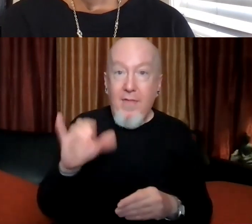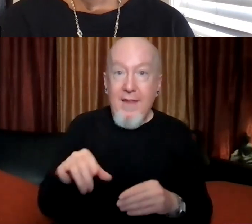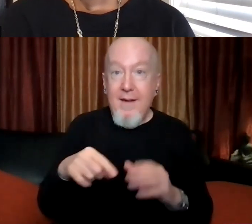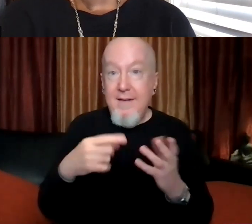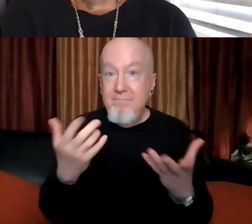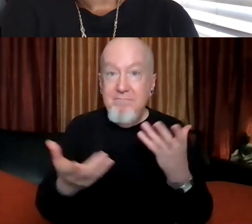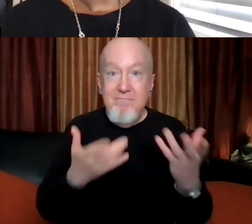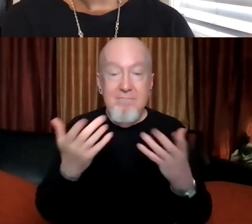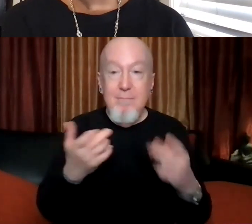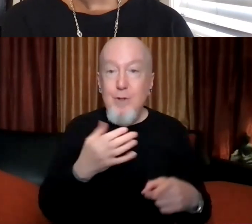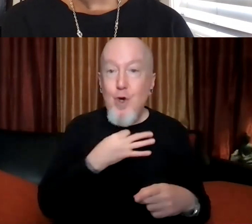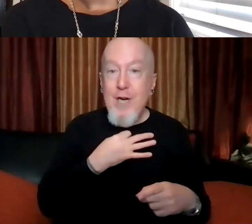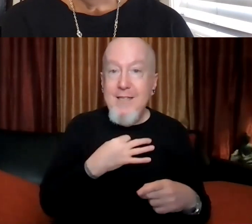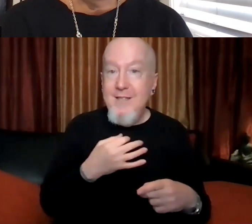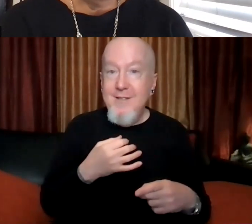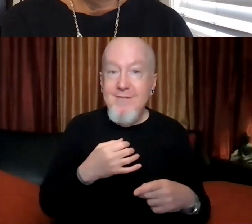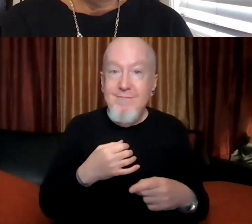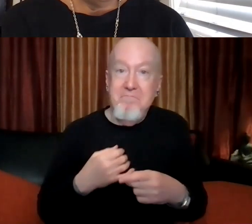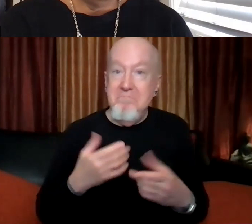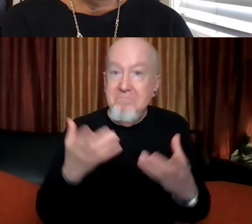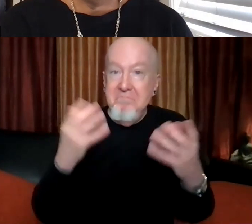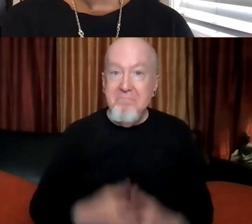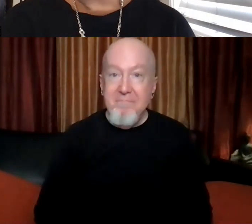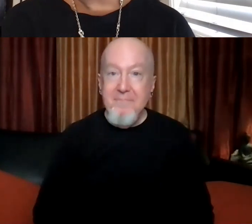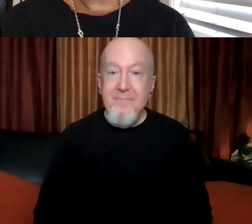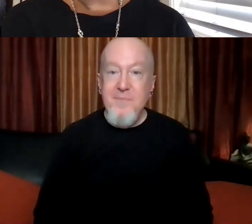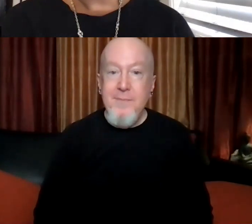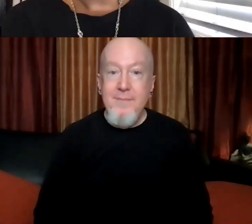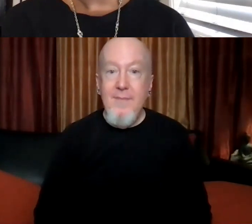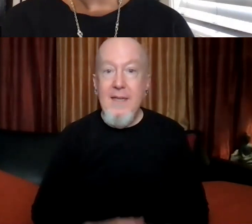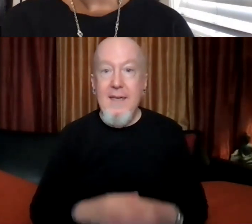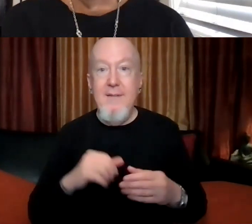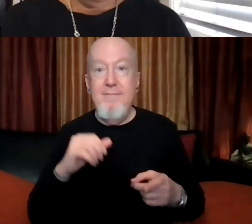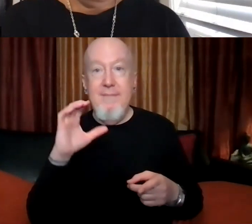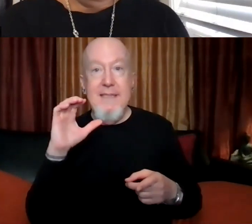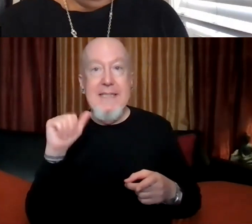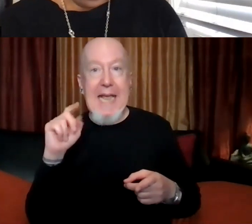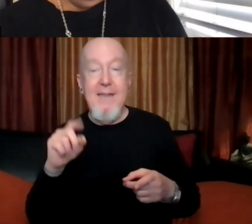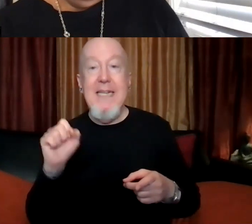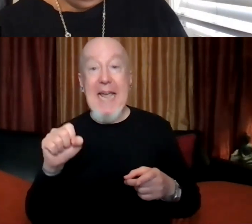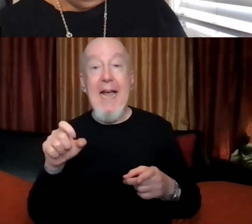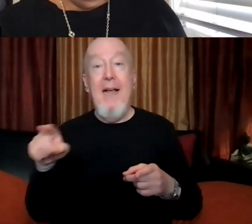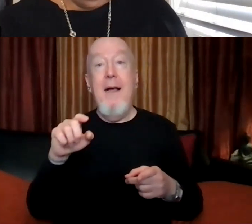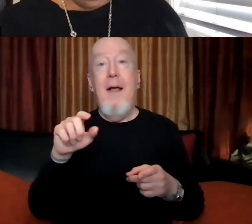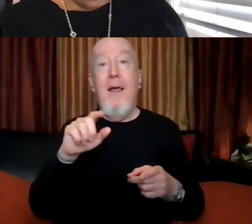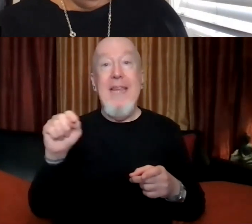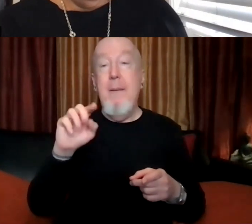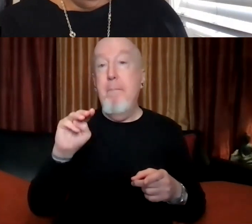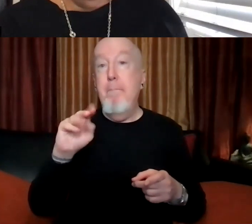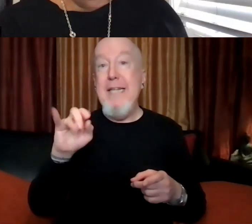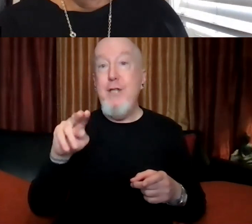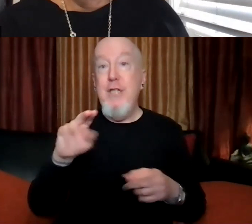curious to know. Yeah. So, yeah. So the, the mission bells, um,